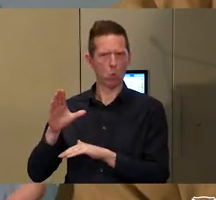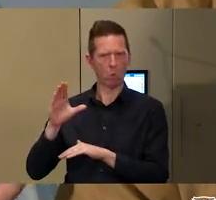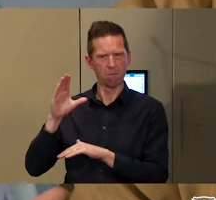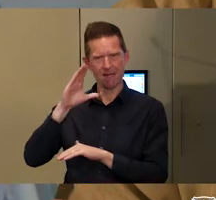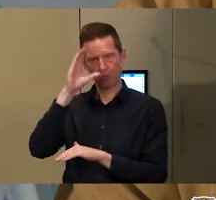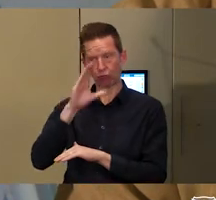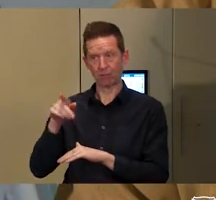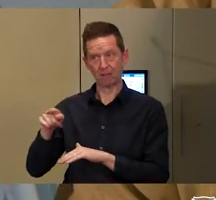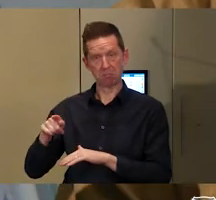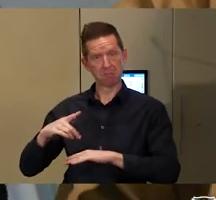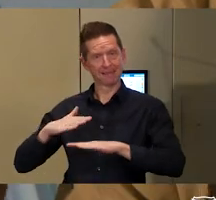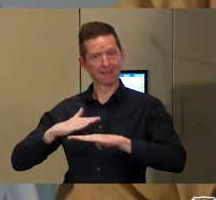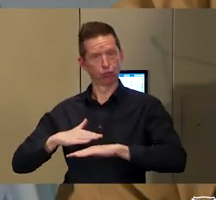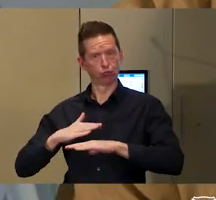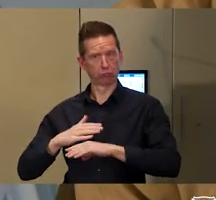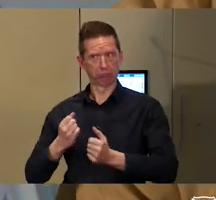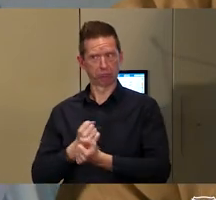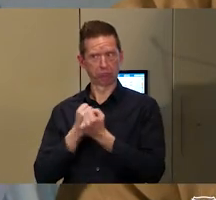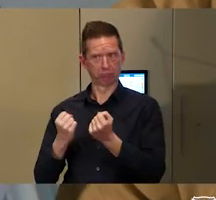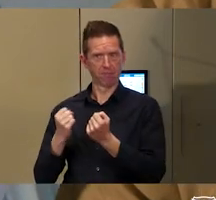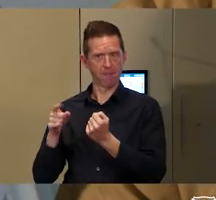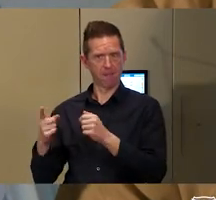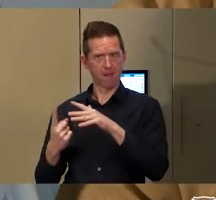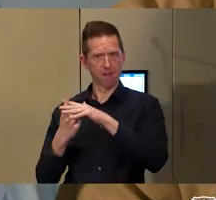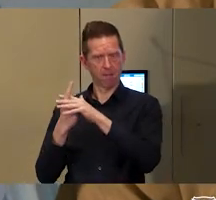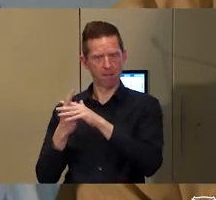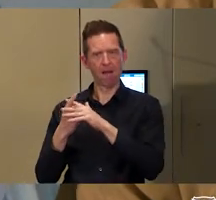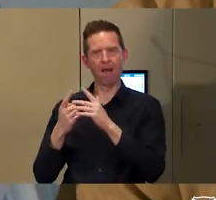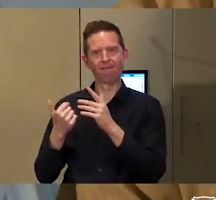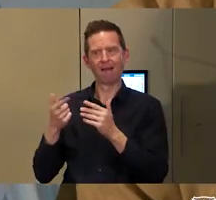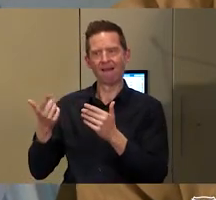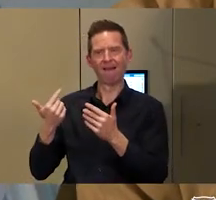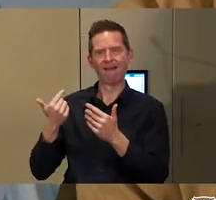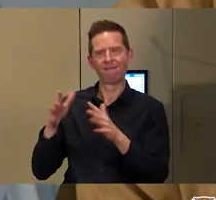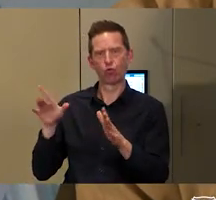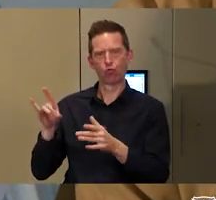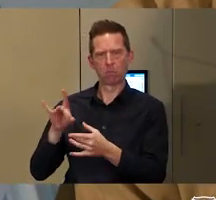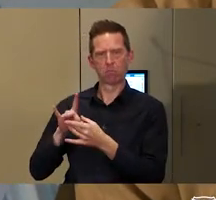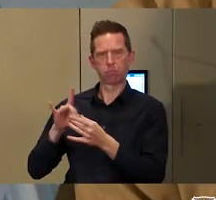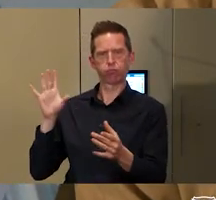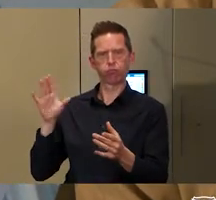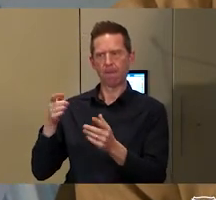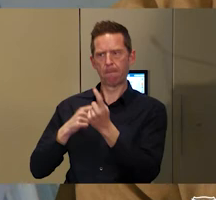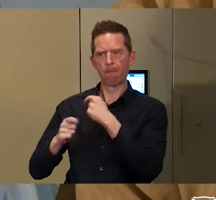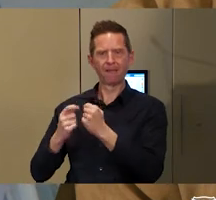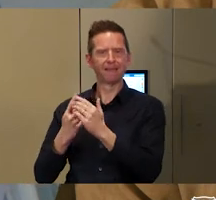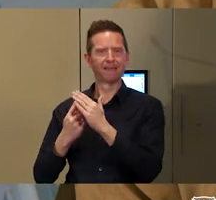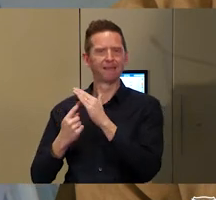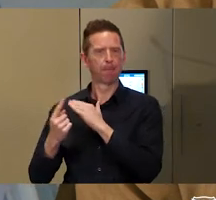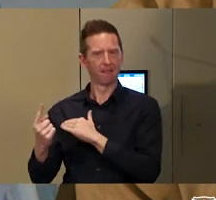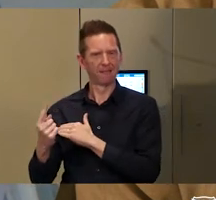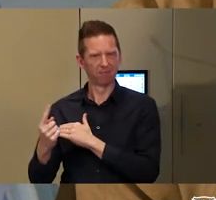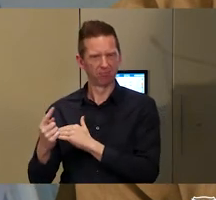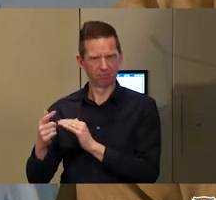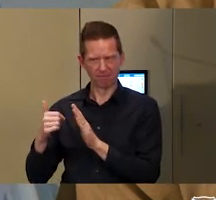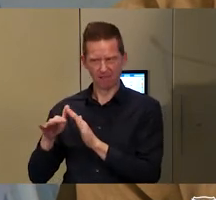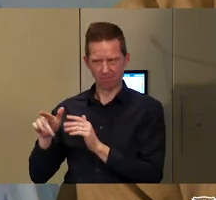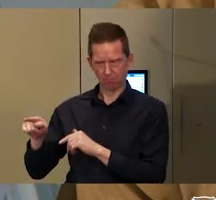nation, if you like, after they've thrown off the shackles of Indonesian colonialism, but nonetheless still